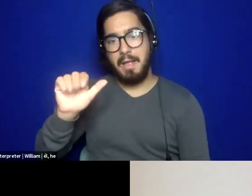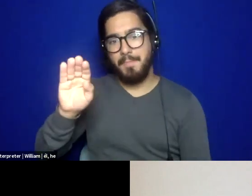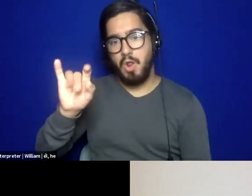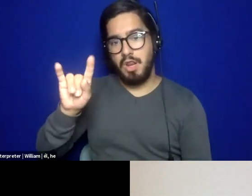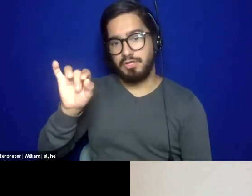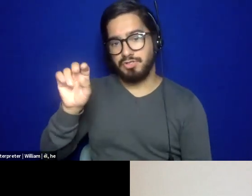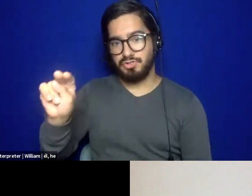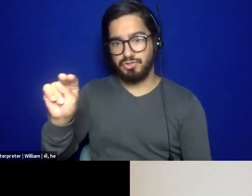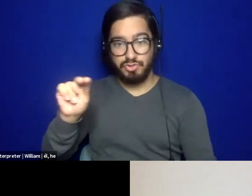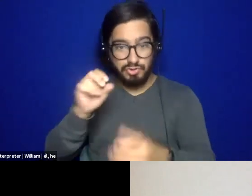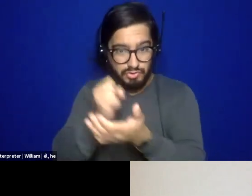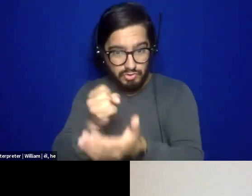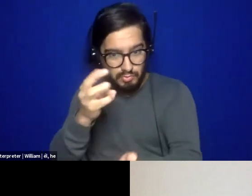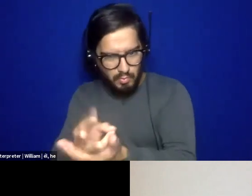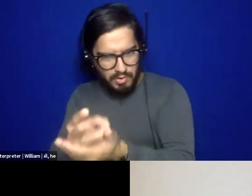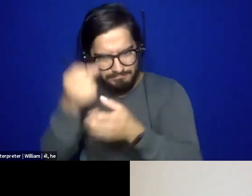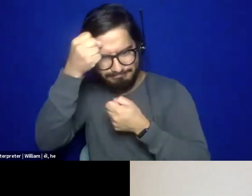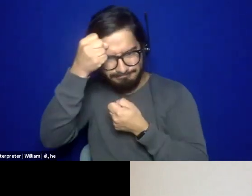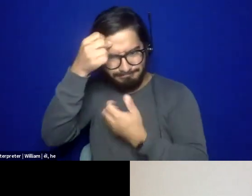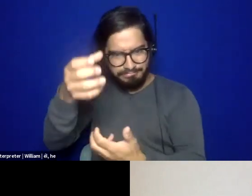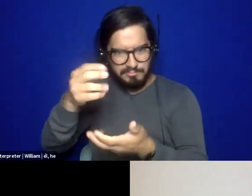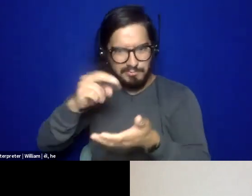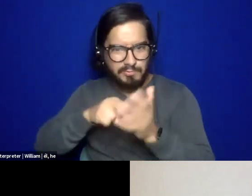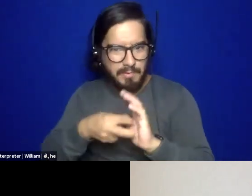abolitionist values in this field?